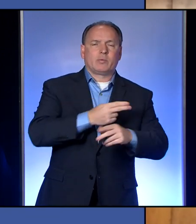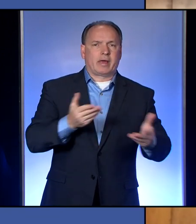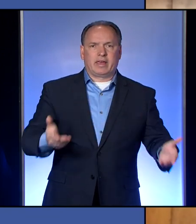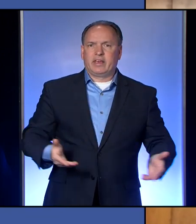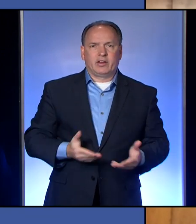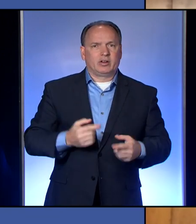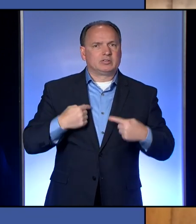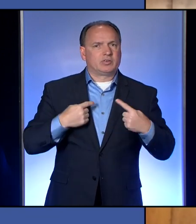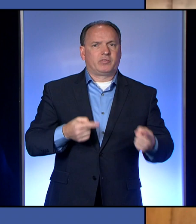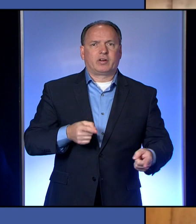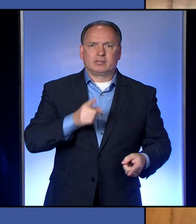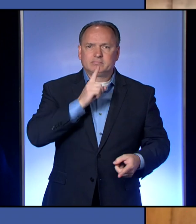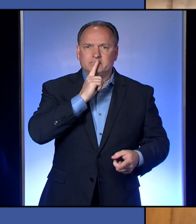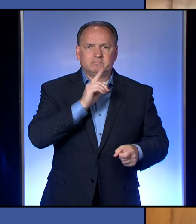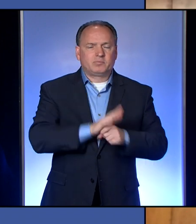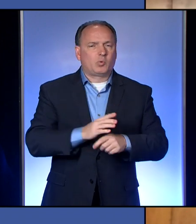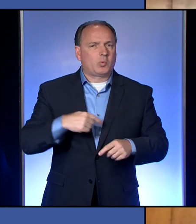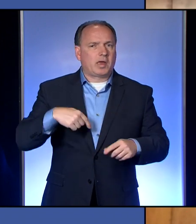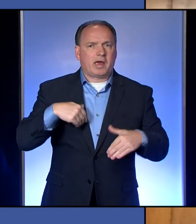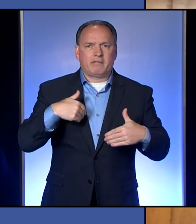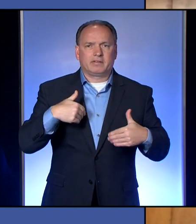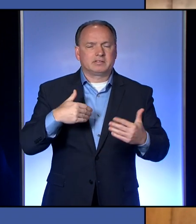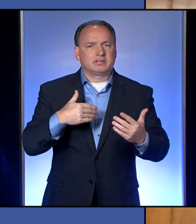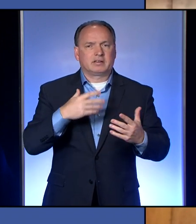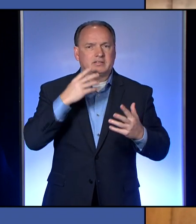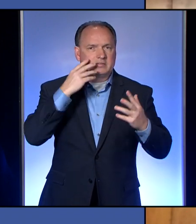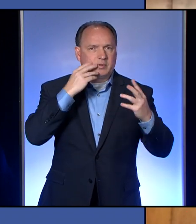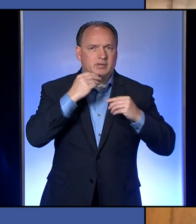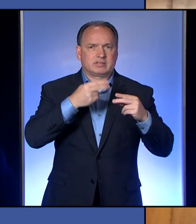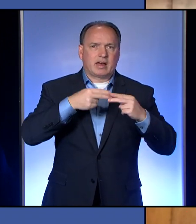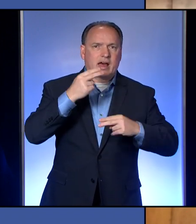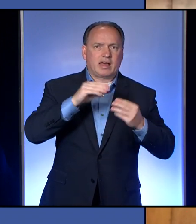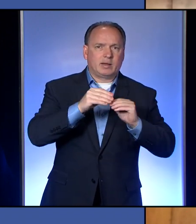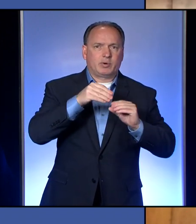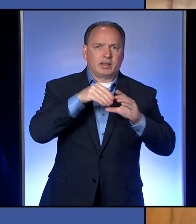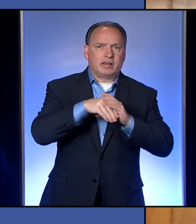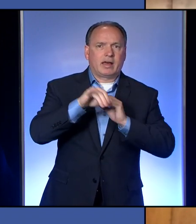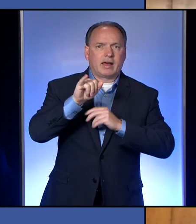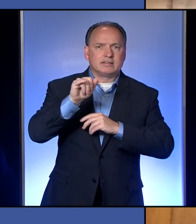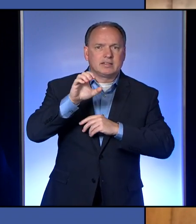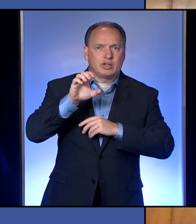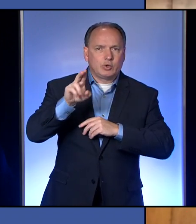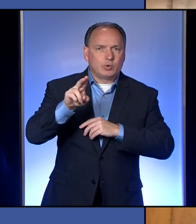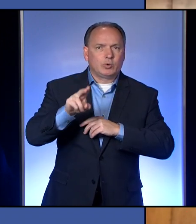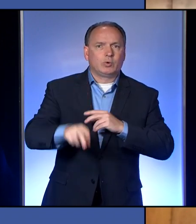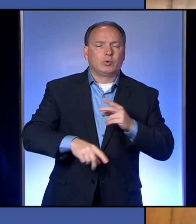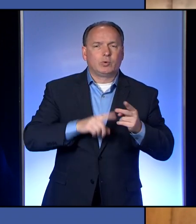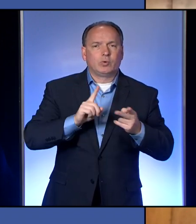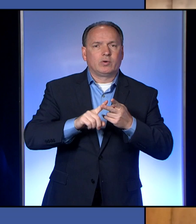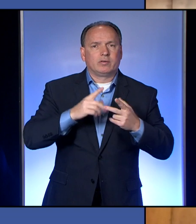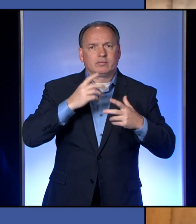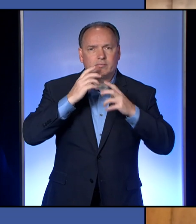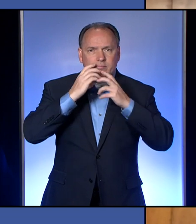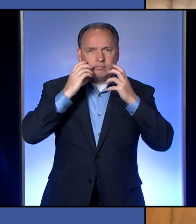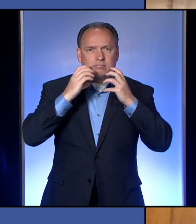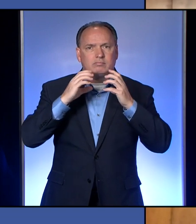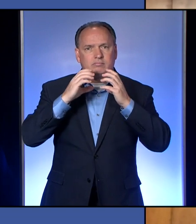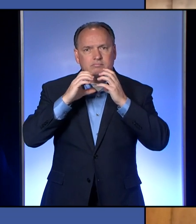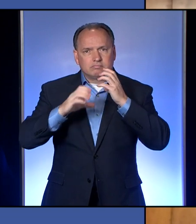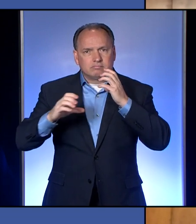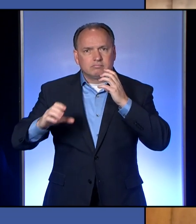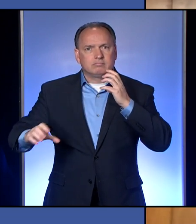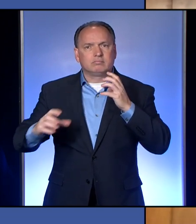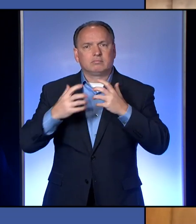our utilization rate as far as our ICU beds, ventilators and so on. Can you speak to that and explain,